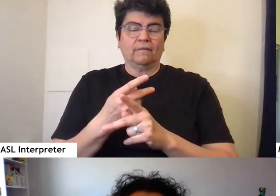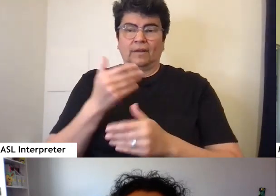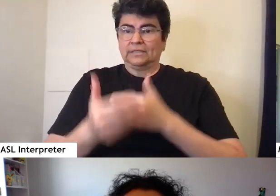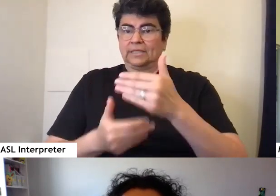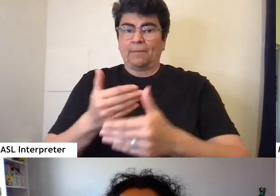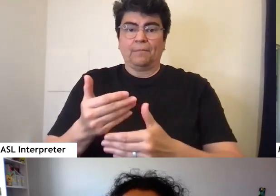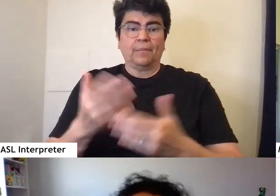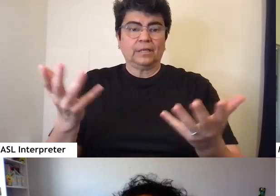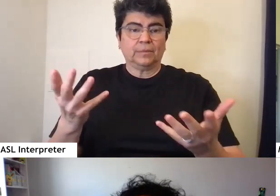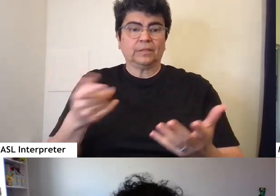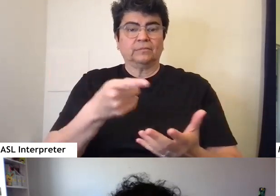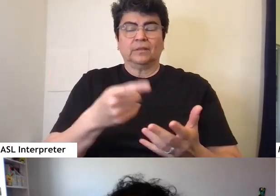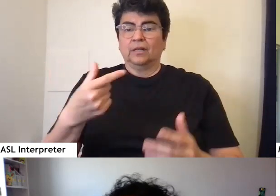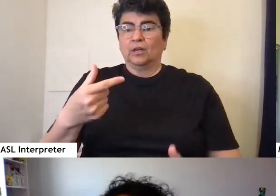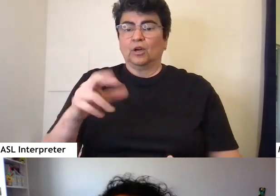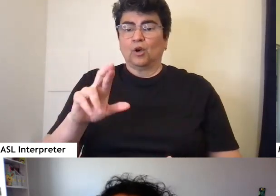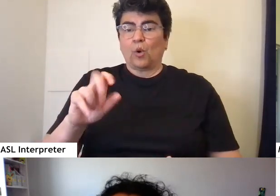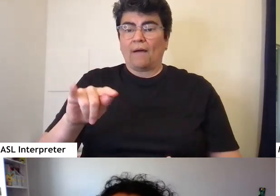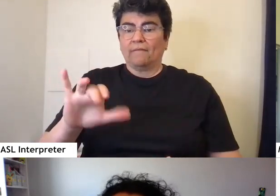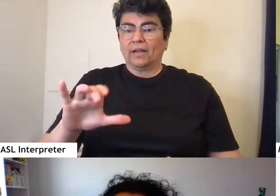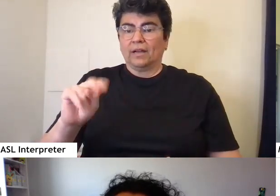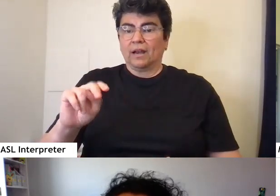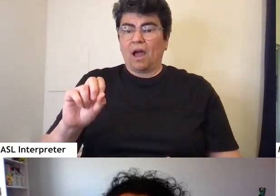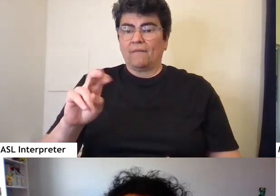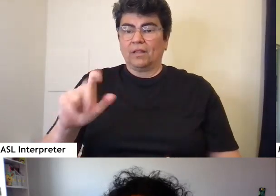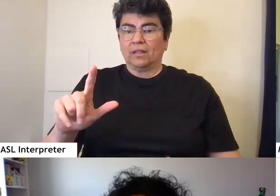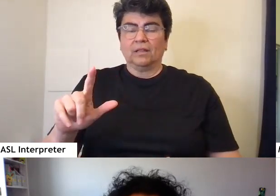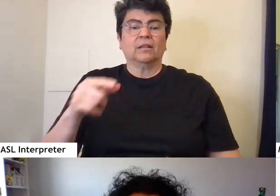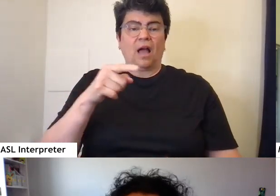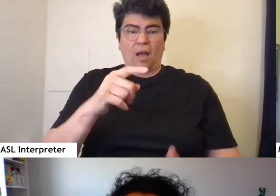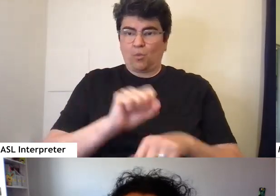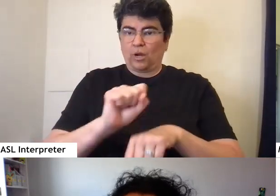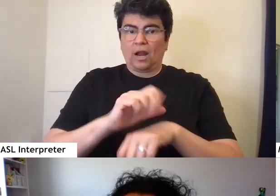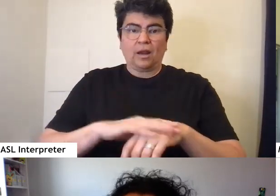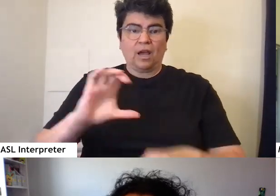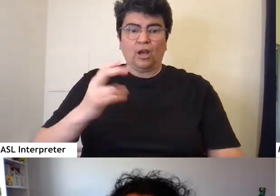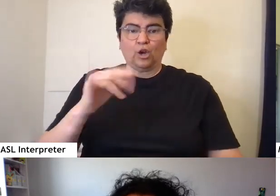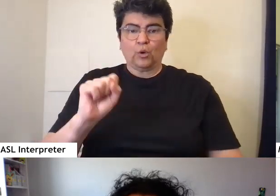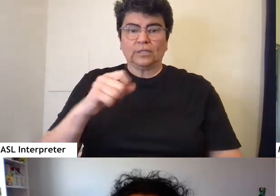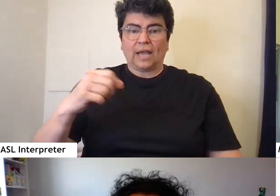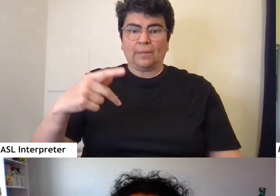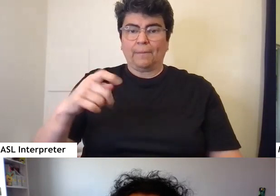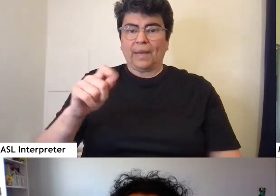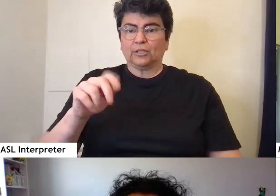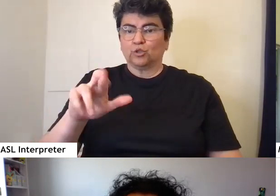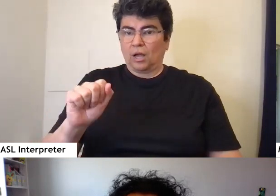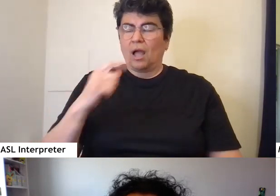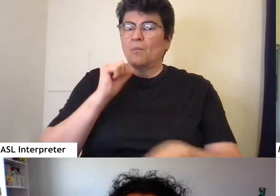that has been the graphic novel that I'm currently working on, Cress and Petra, for Harper Collins. And